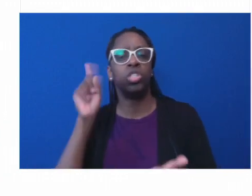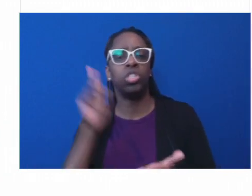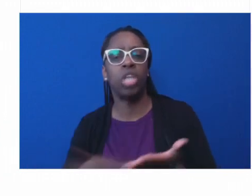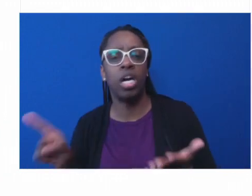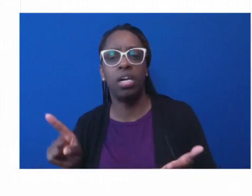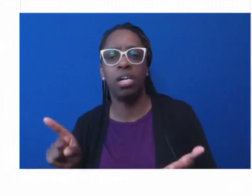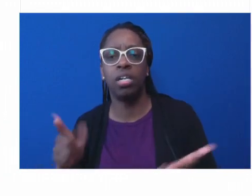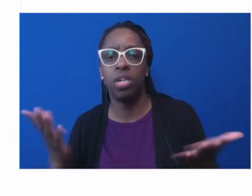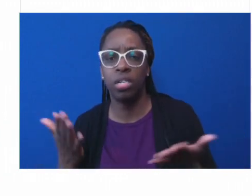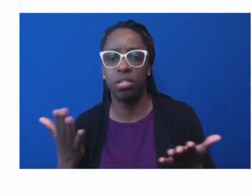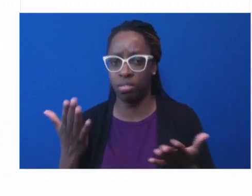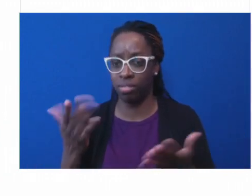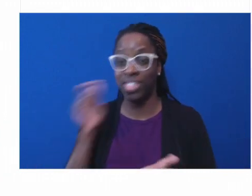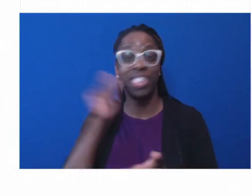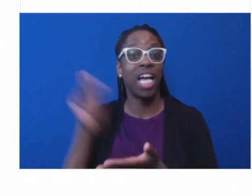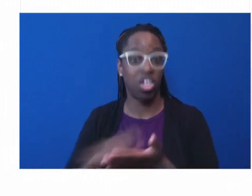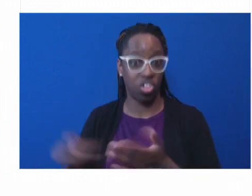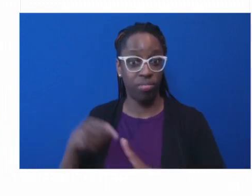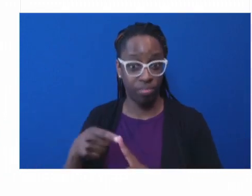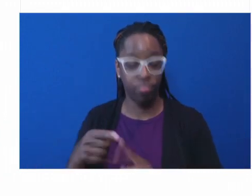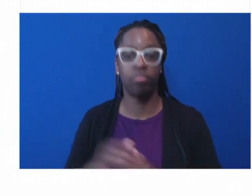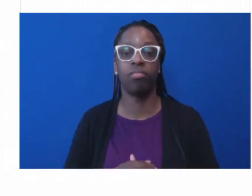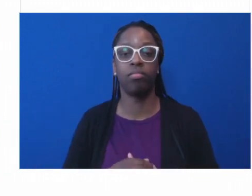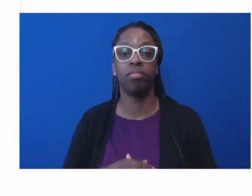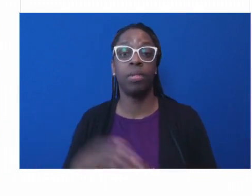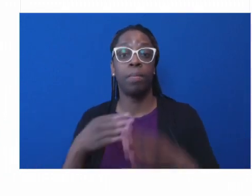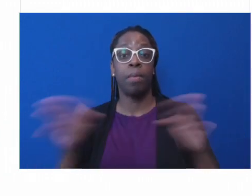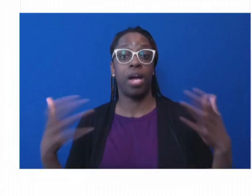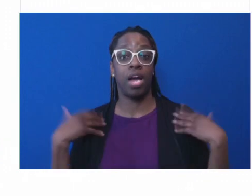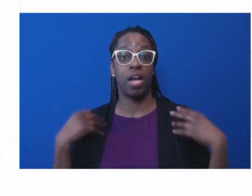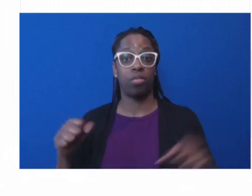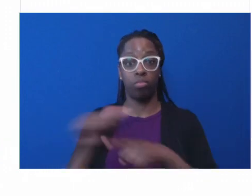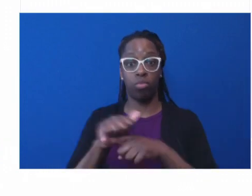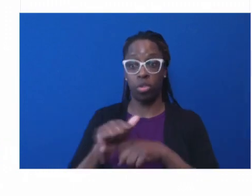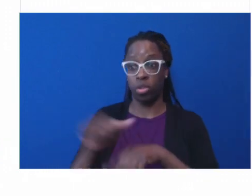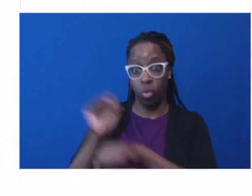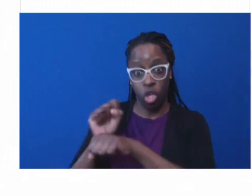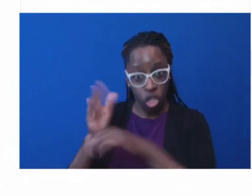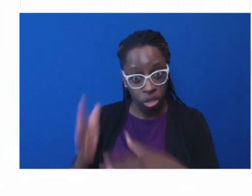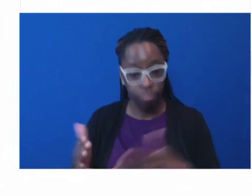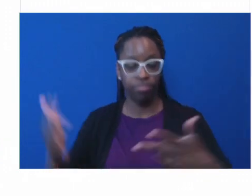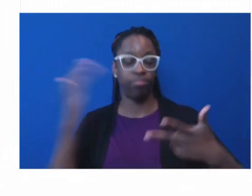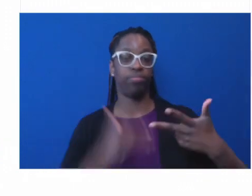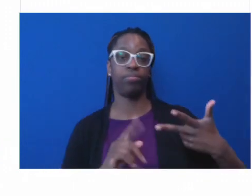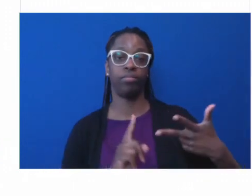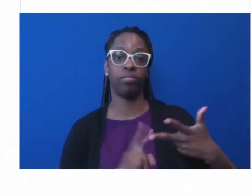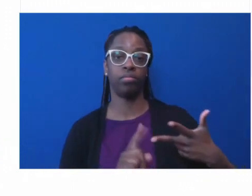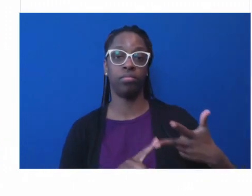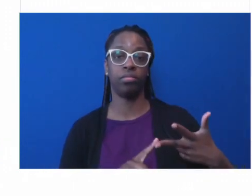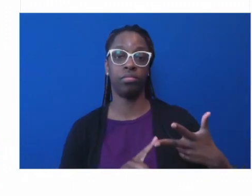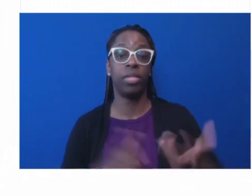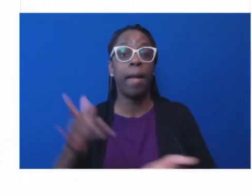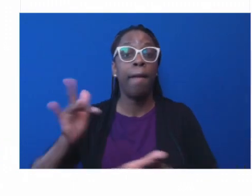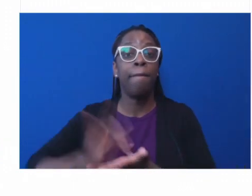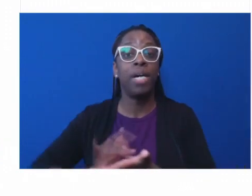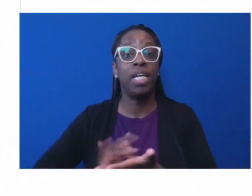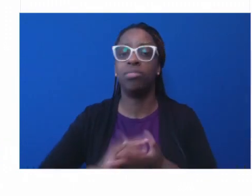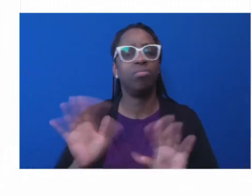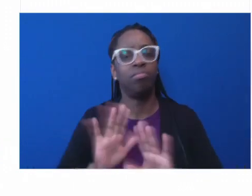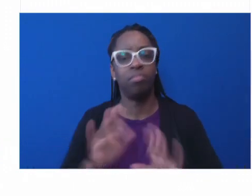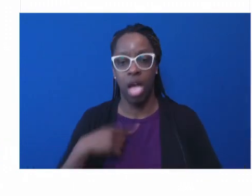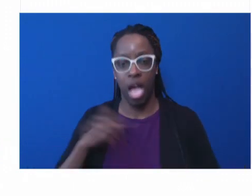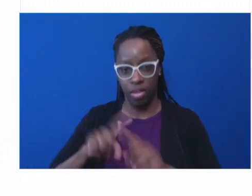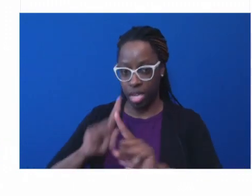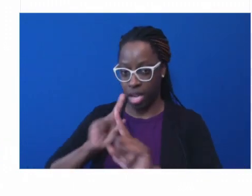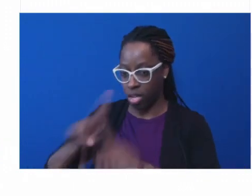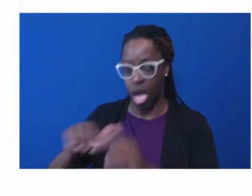a public health practitioner. And I didn't answer the question thirdly as a physician. I answered the question as a member of the community, as a